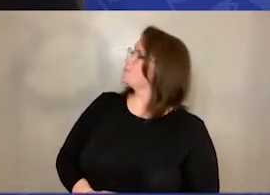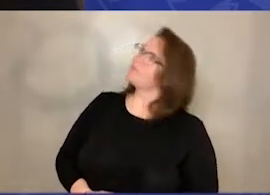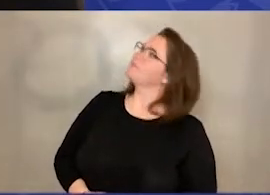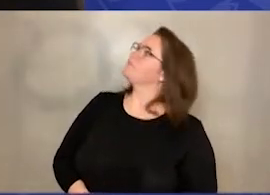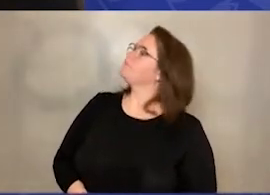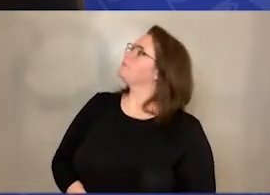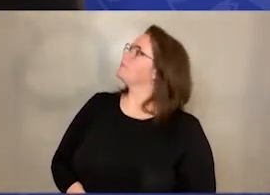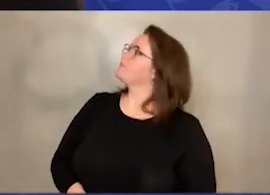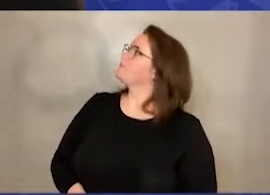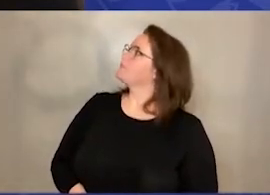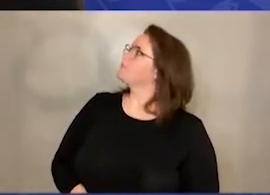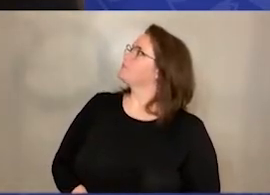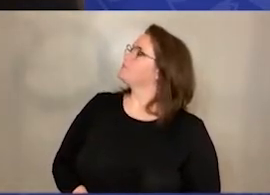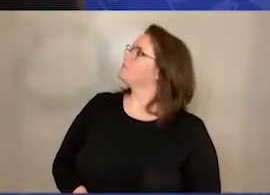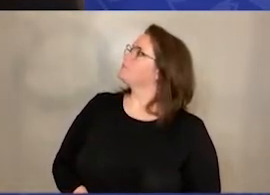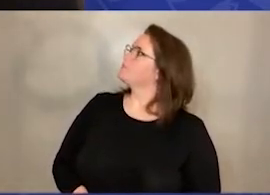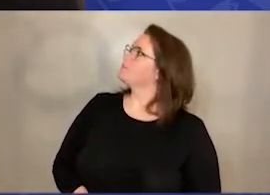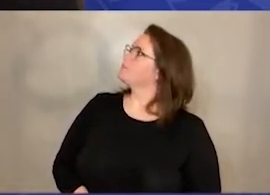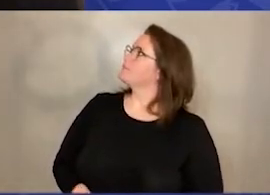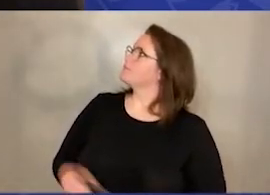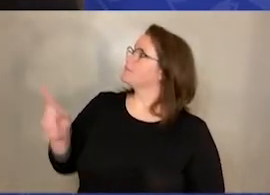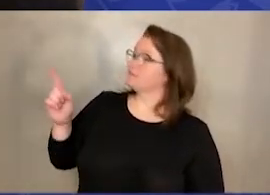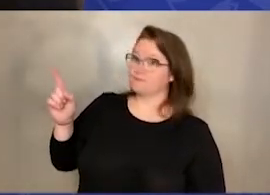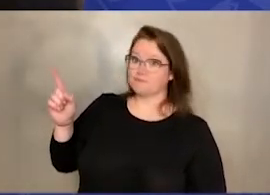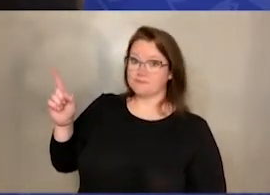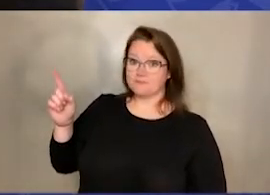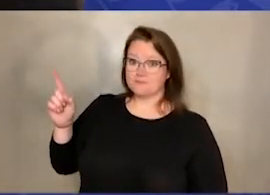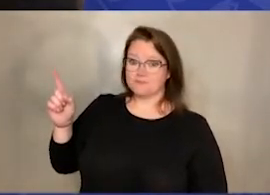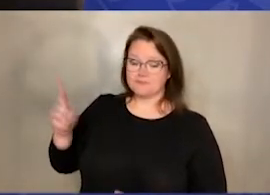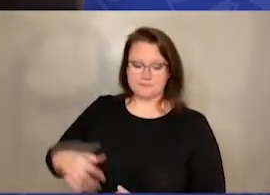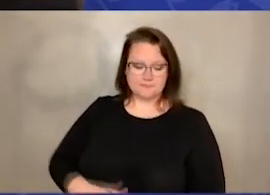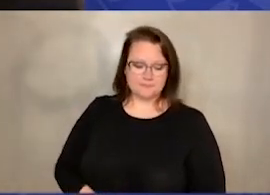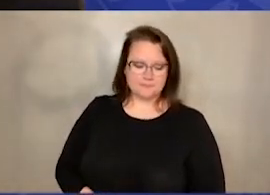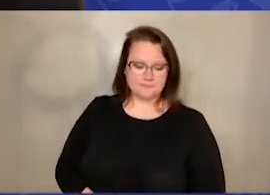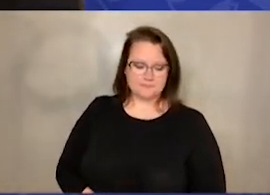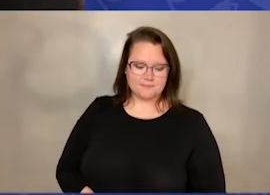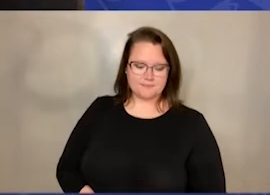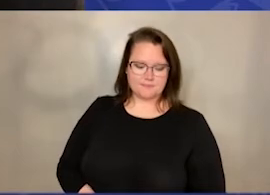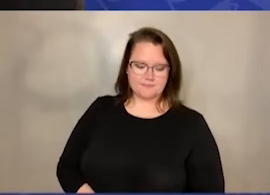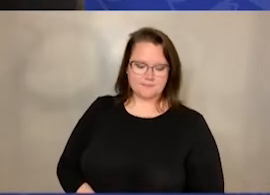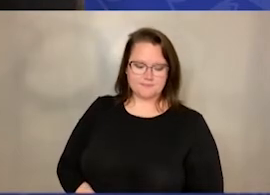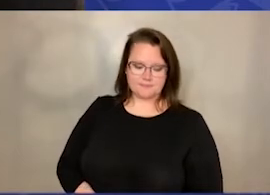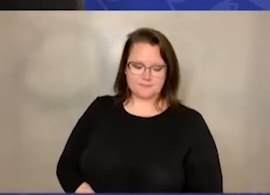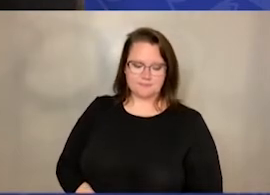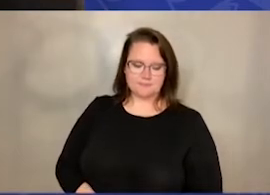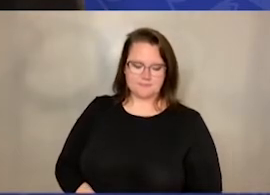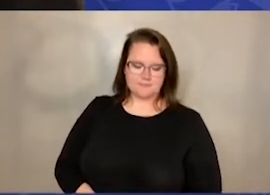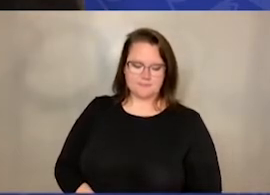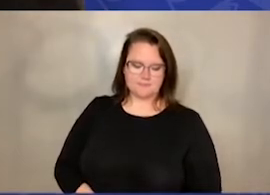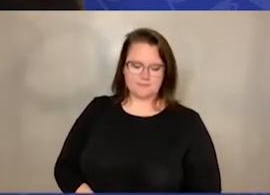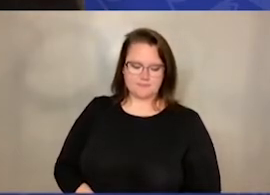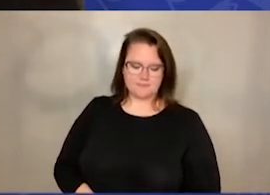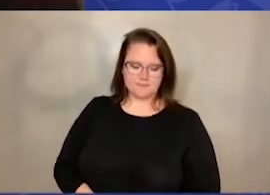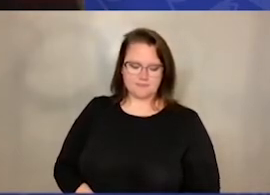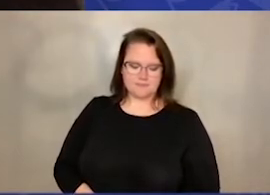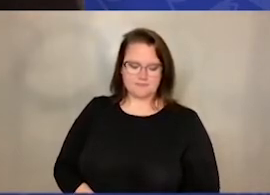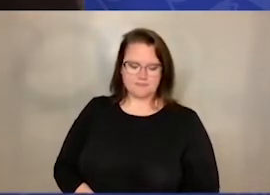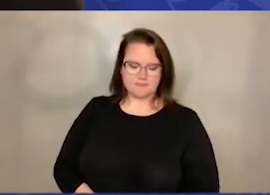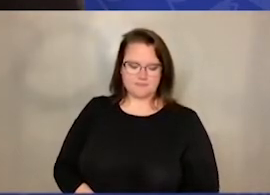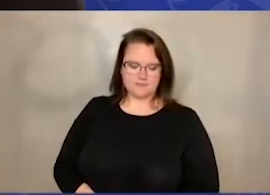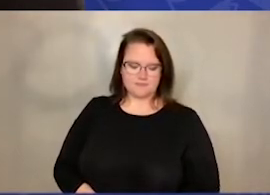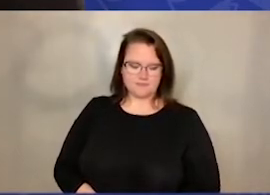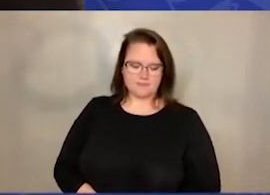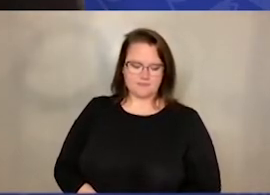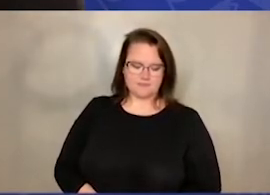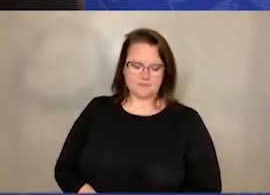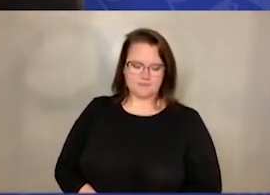and fold it down. Now it's coming this direction. Then twist the whole thing.